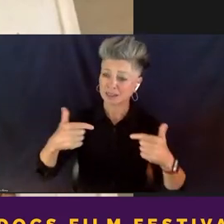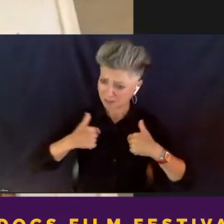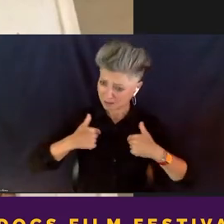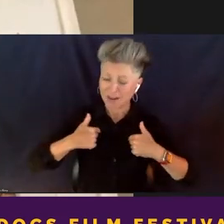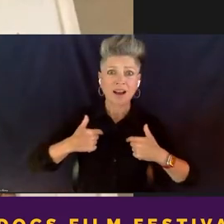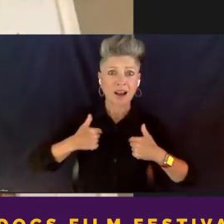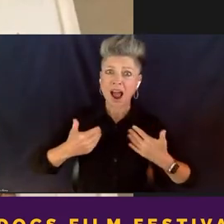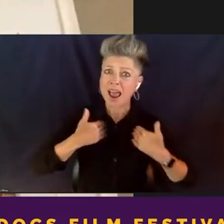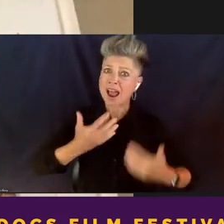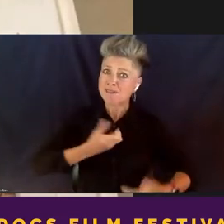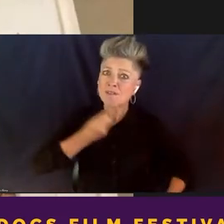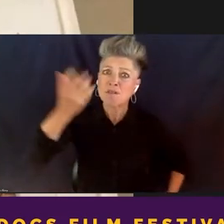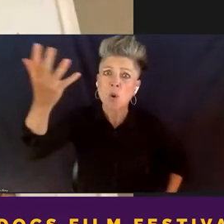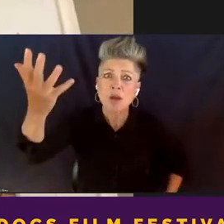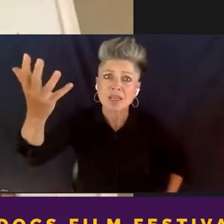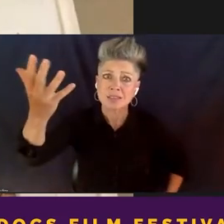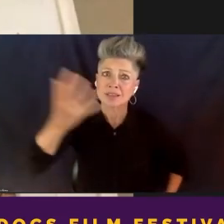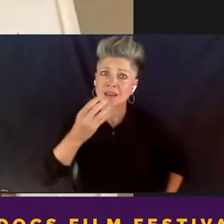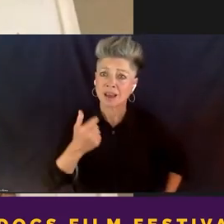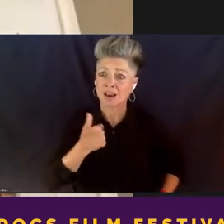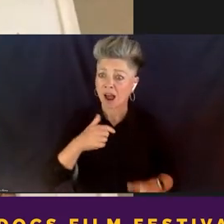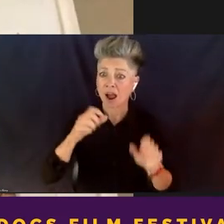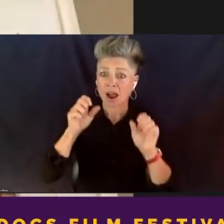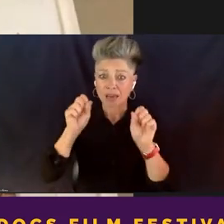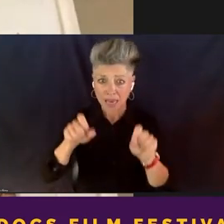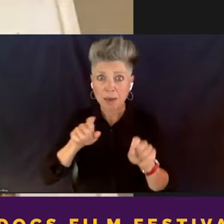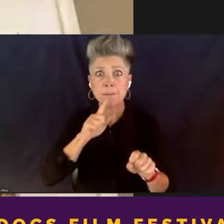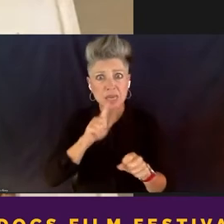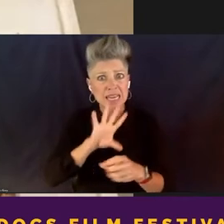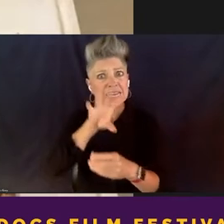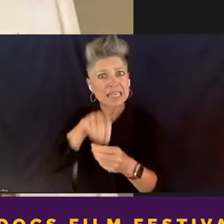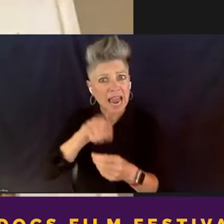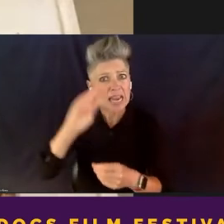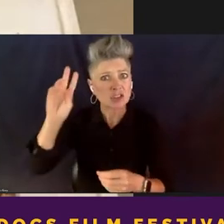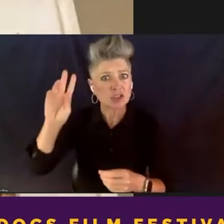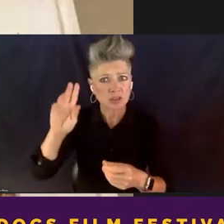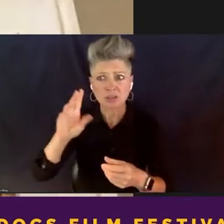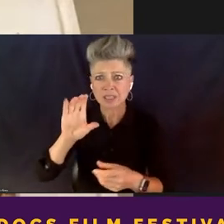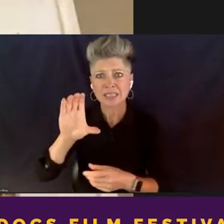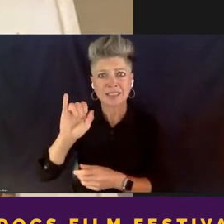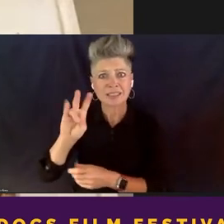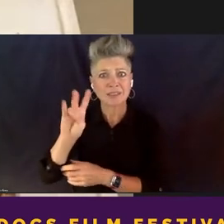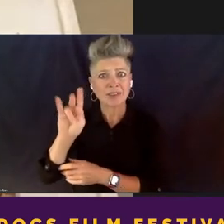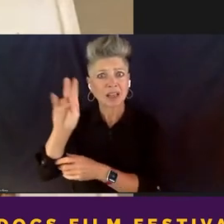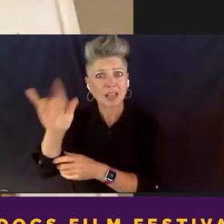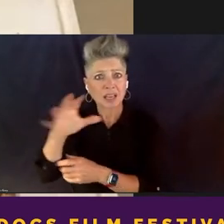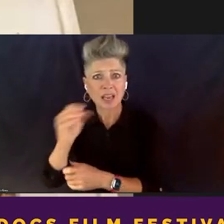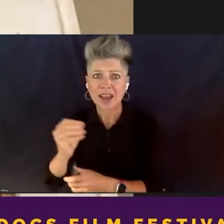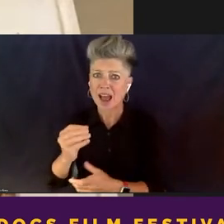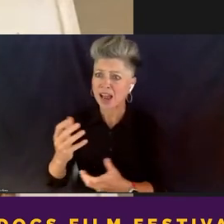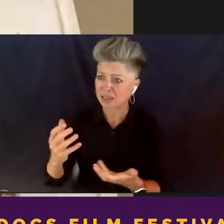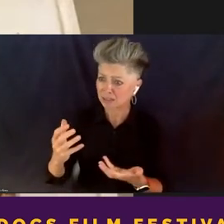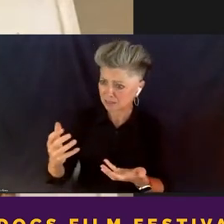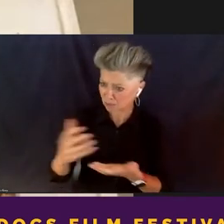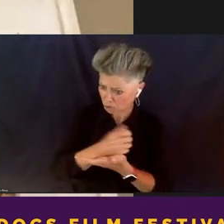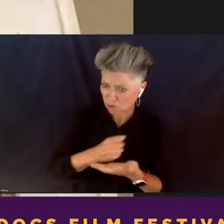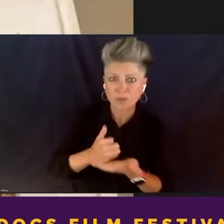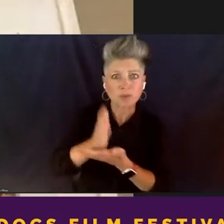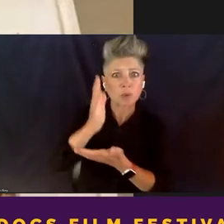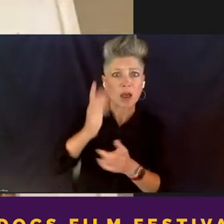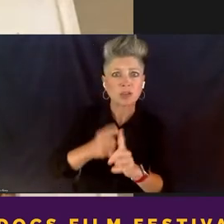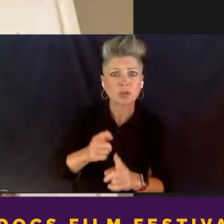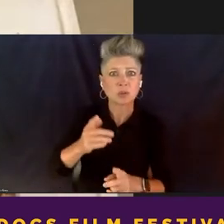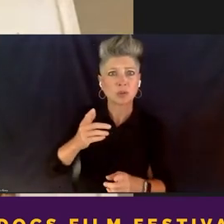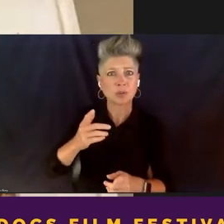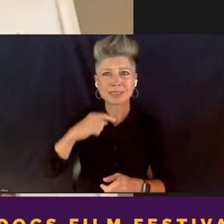and I can be civically engaged and I deserve a right to speak truth to the people that claim power over the decisions